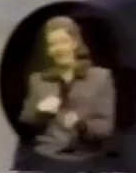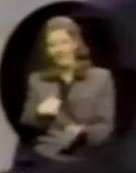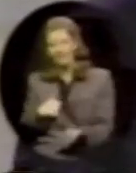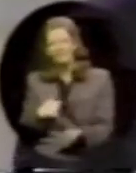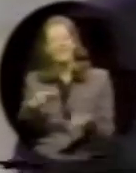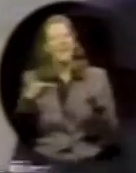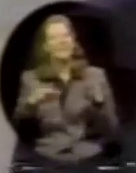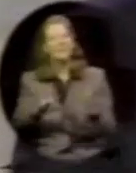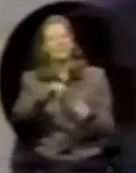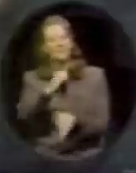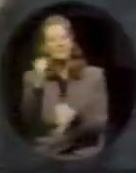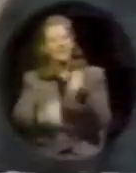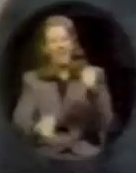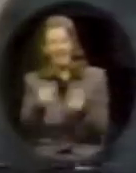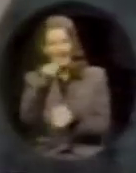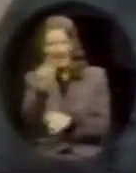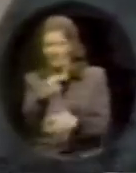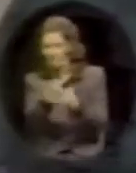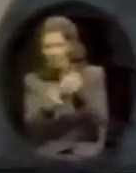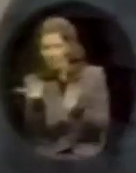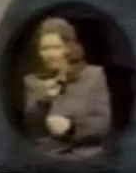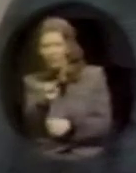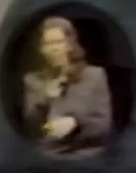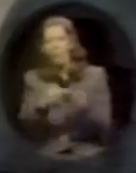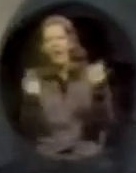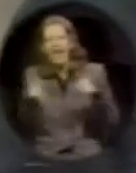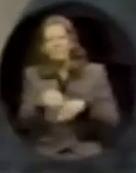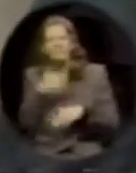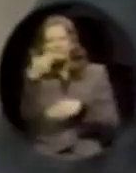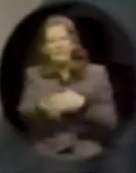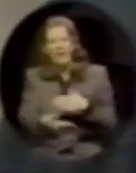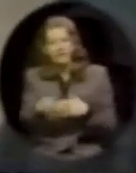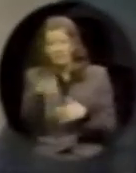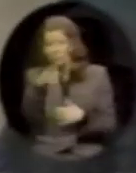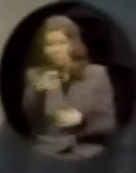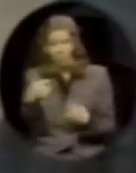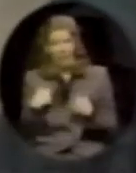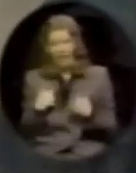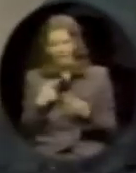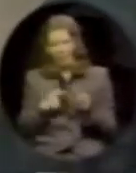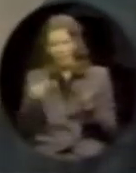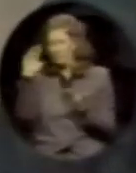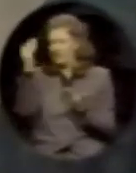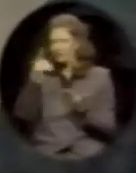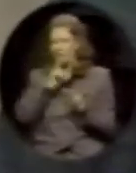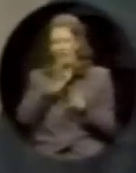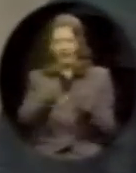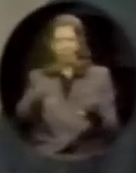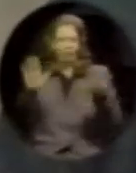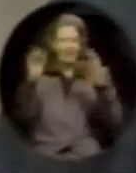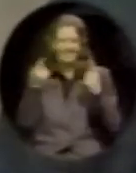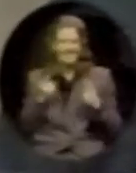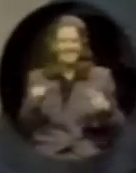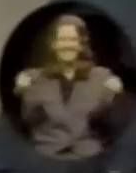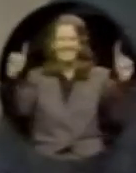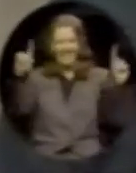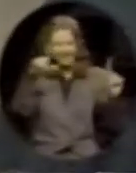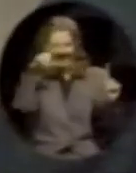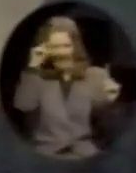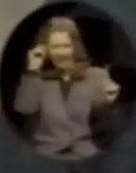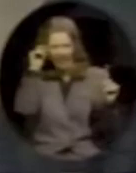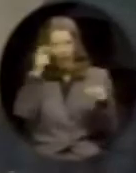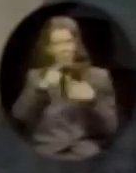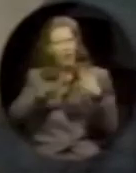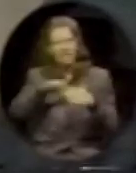Let me just finally ask both of you, what happens next? You have what appears to be a great success at Gallaudet.